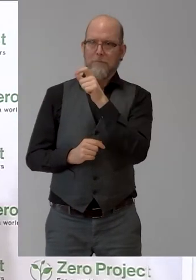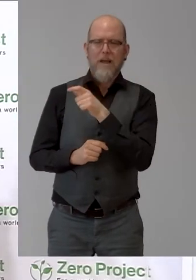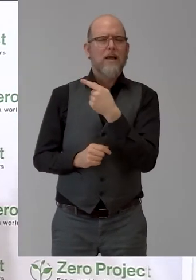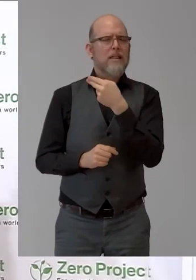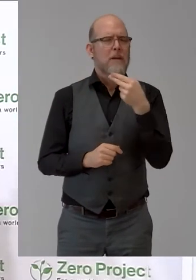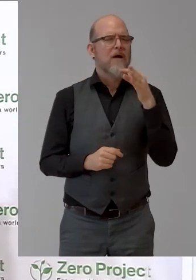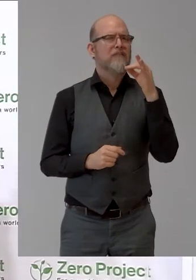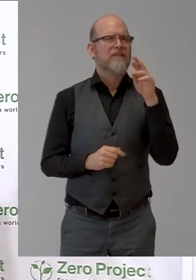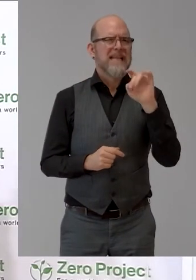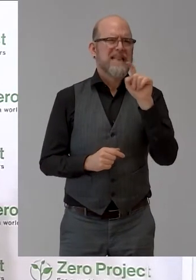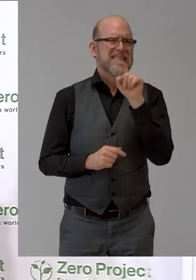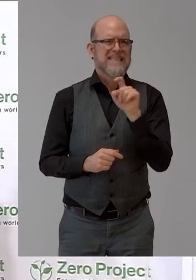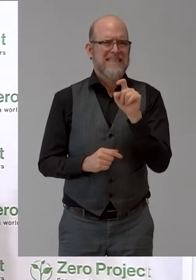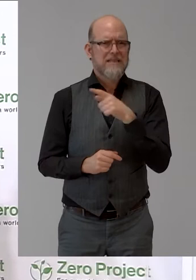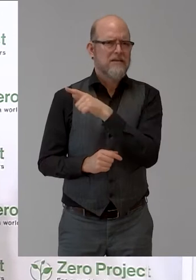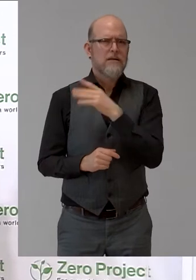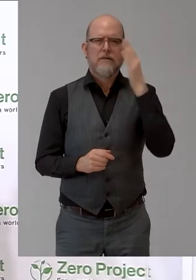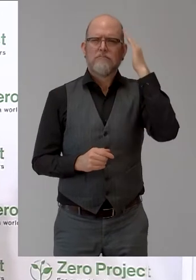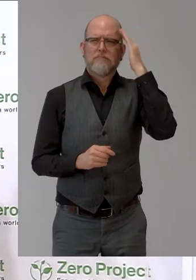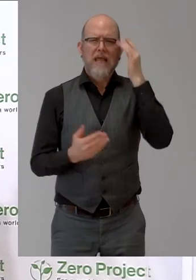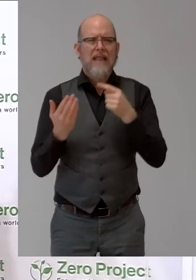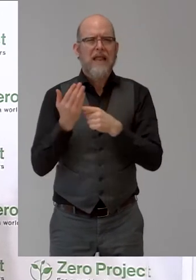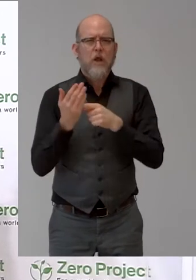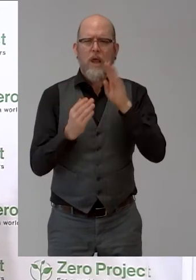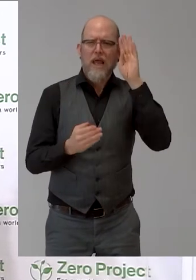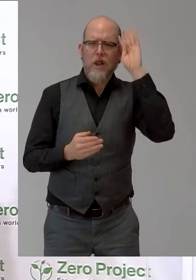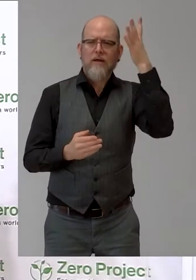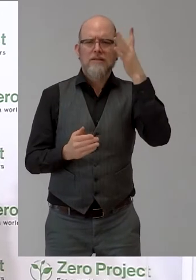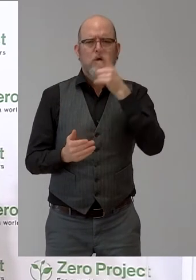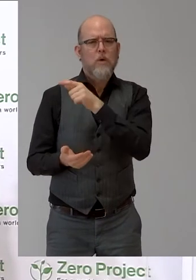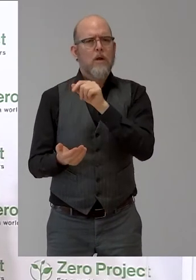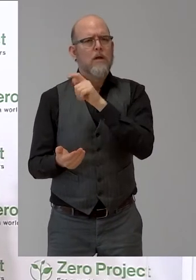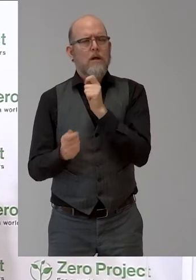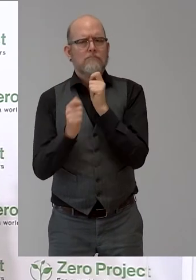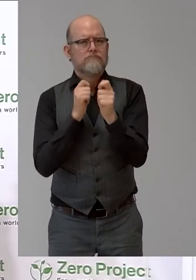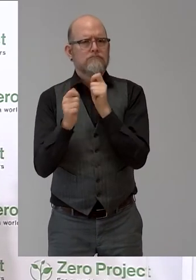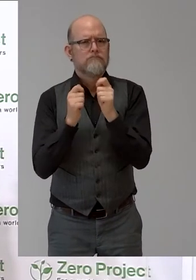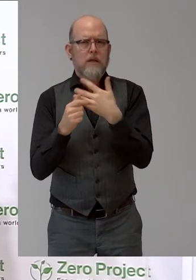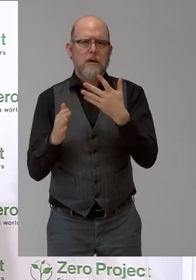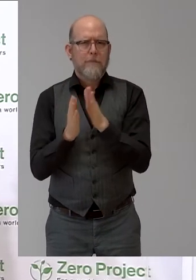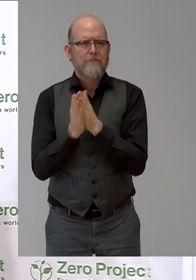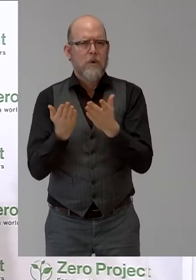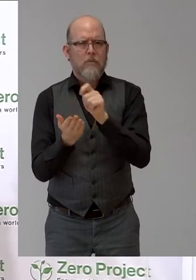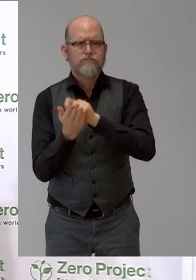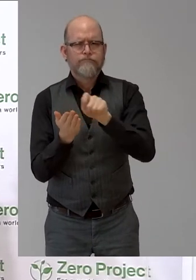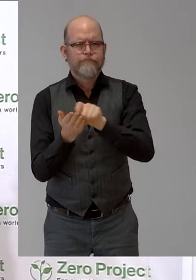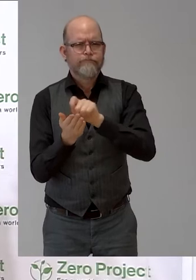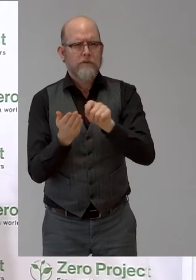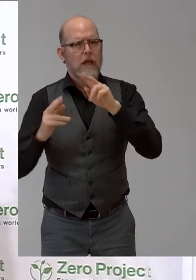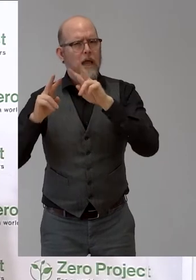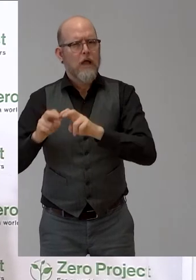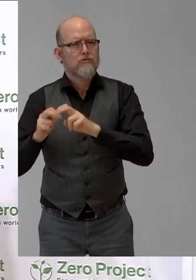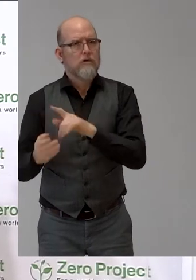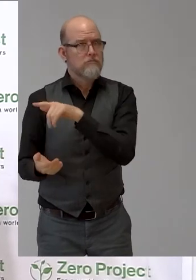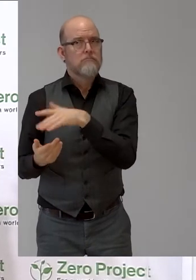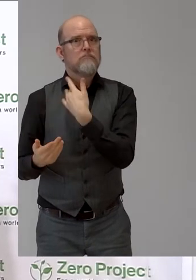and innovation, and author and editor of many pieces that you can find in the Zero Project research, including the now new Zero Project